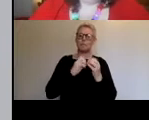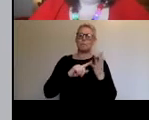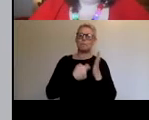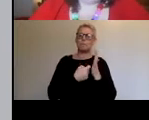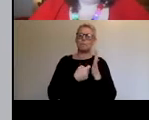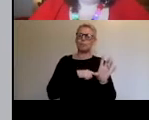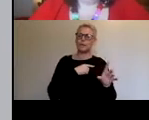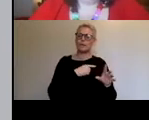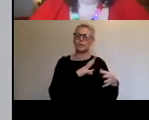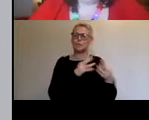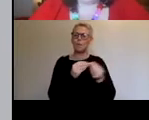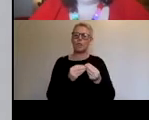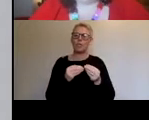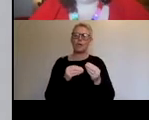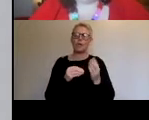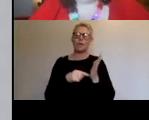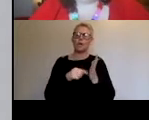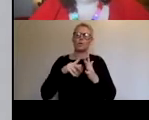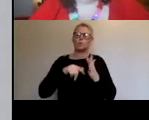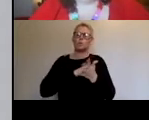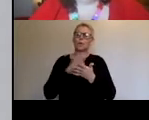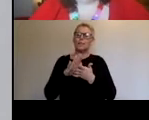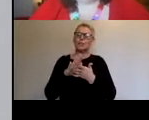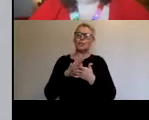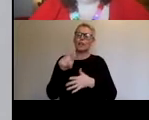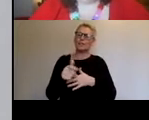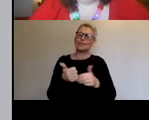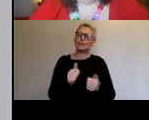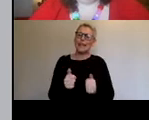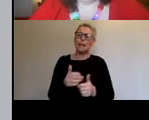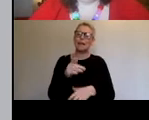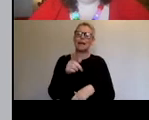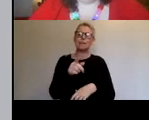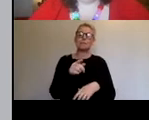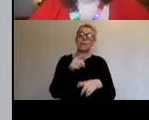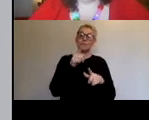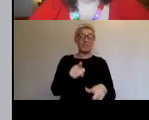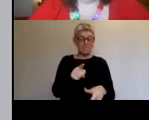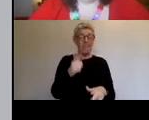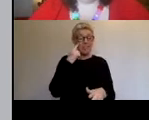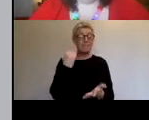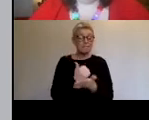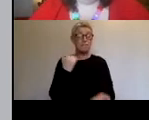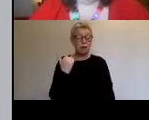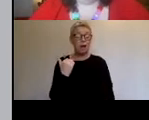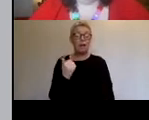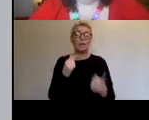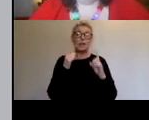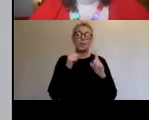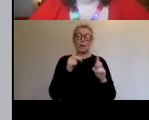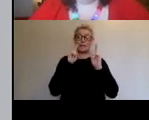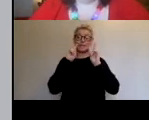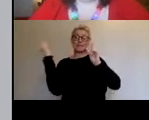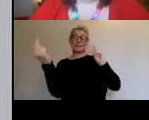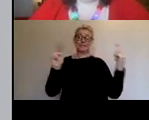a live streaming gaming platform. And this collaboration, I think, was kind of genius. allowed guests to view multiple perspectives of the